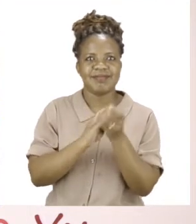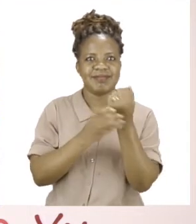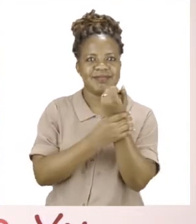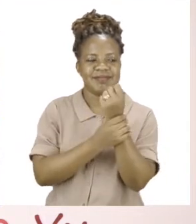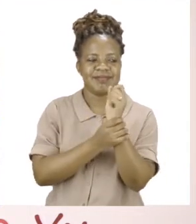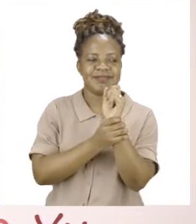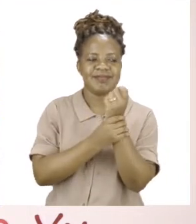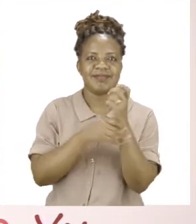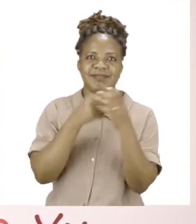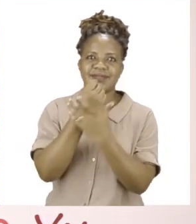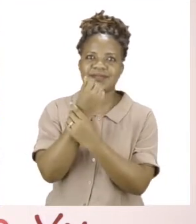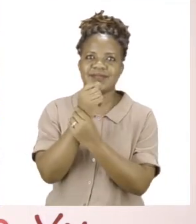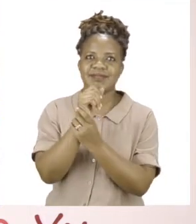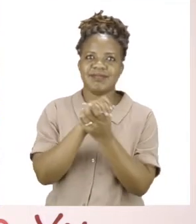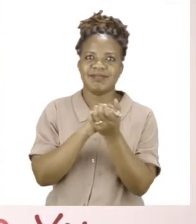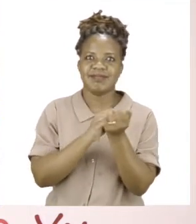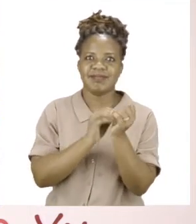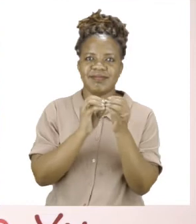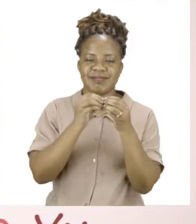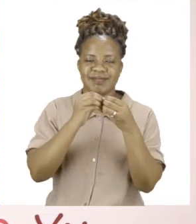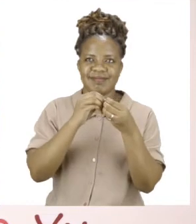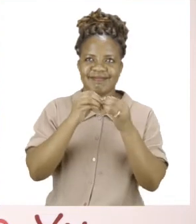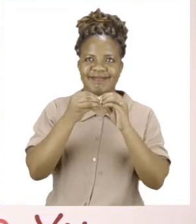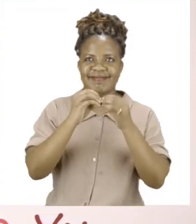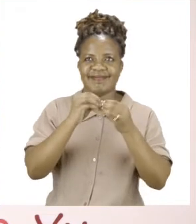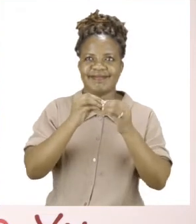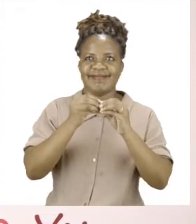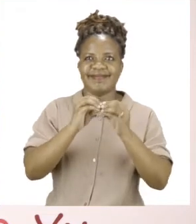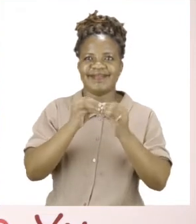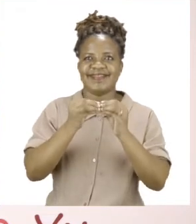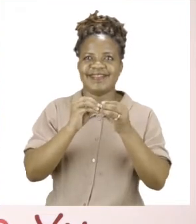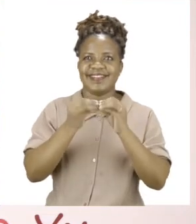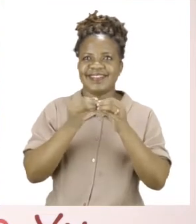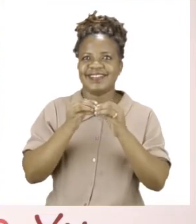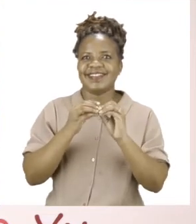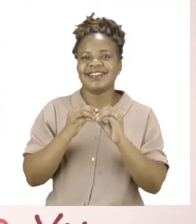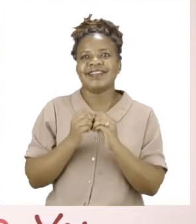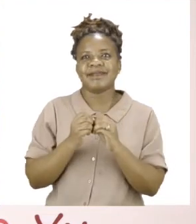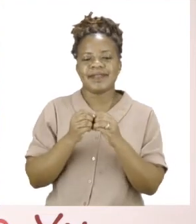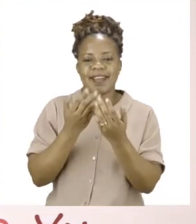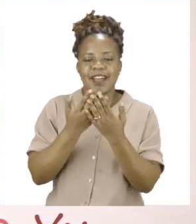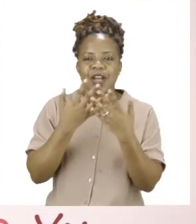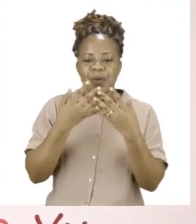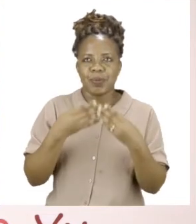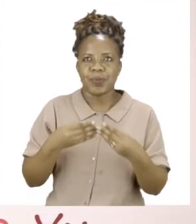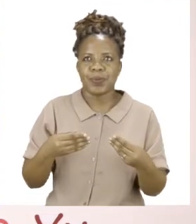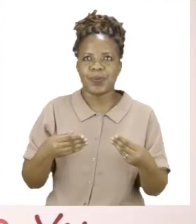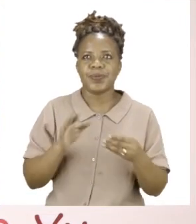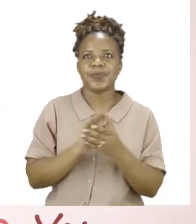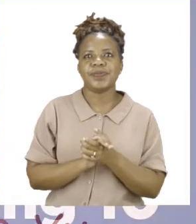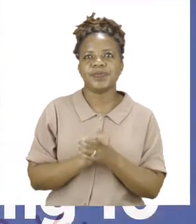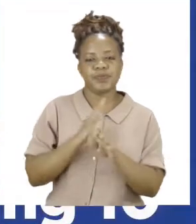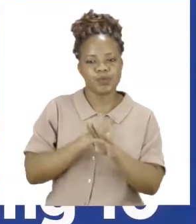on our wrists and your fingertips too. Make sure your hands are dry before you touch anything